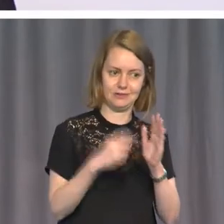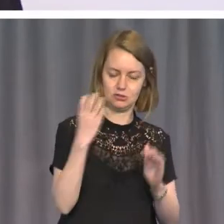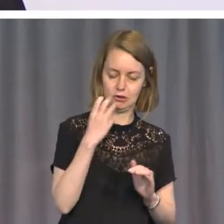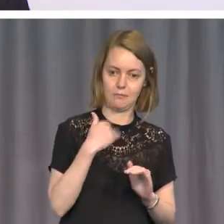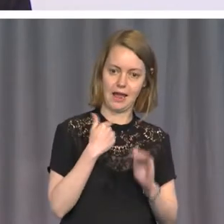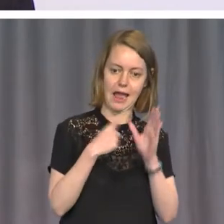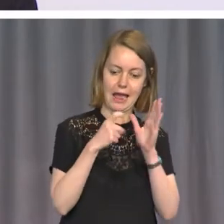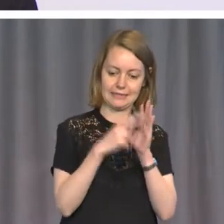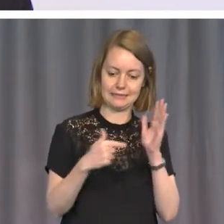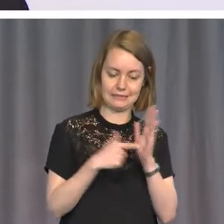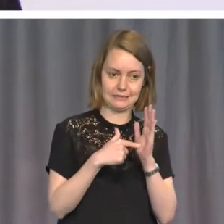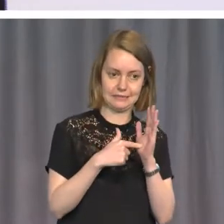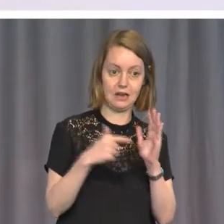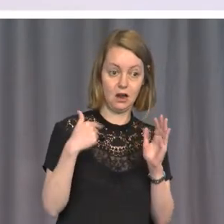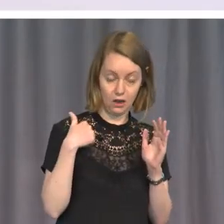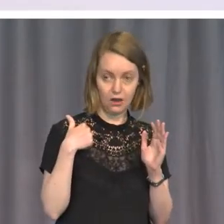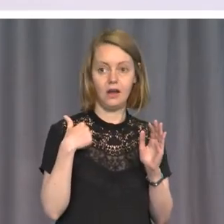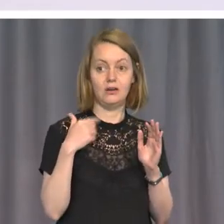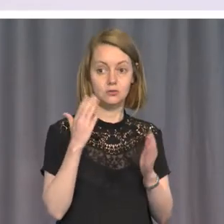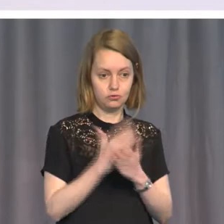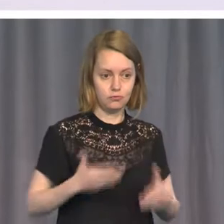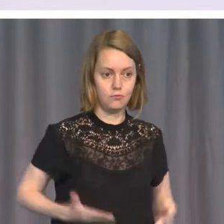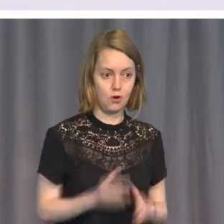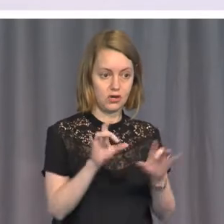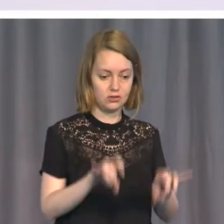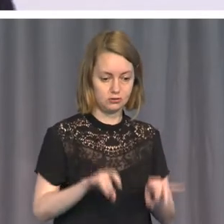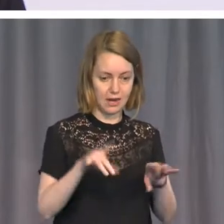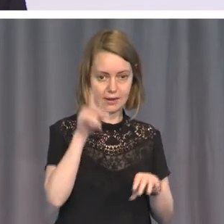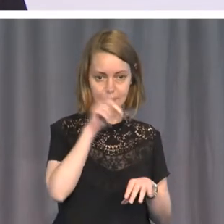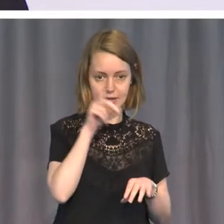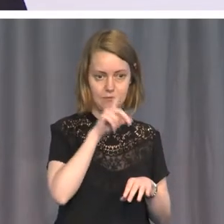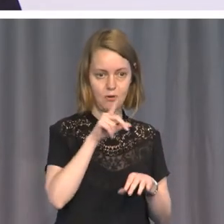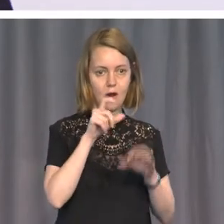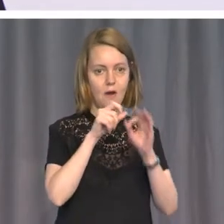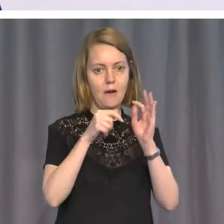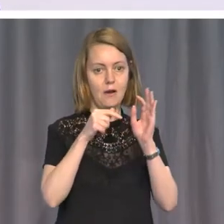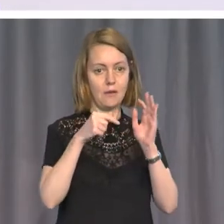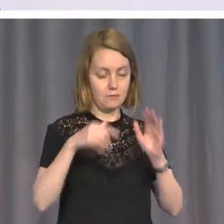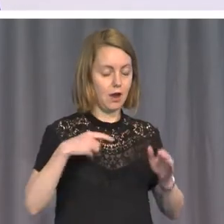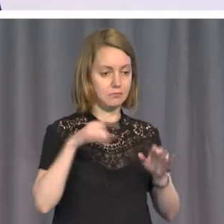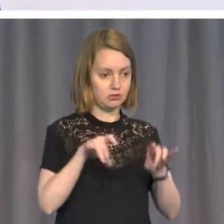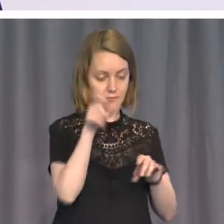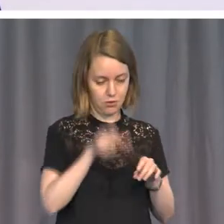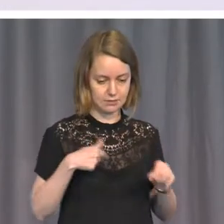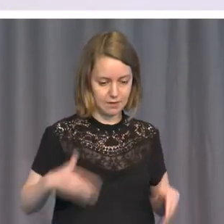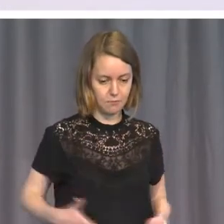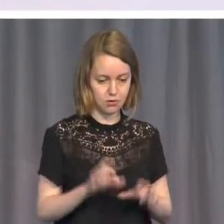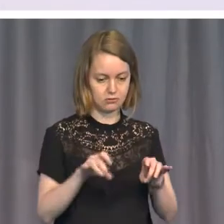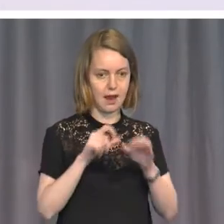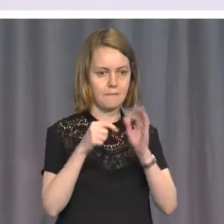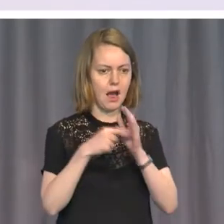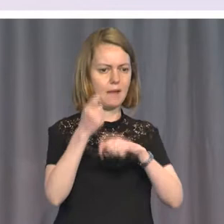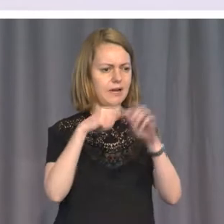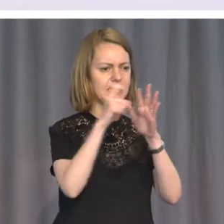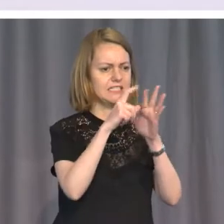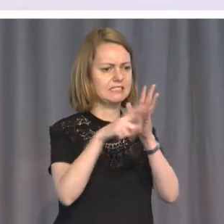I am, as private eye puts it, an Australian who's had a bowel transplant. But that comes from all the